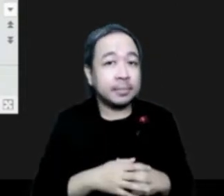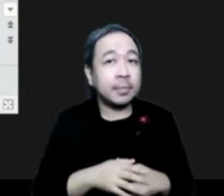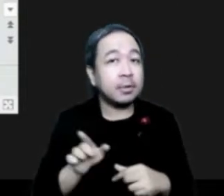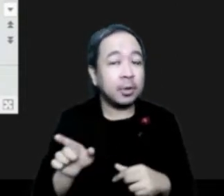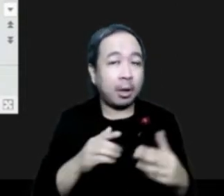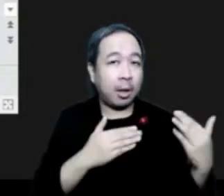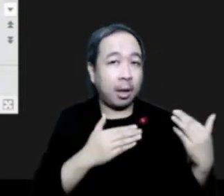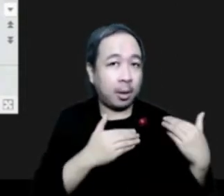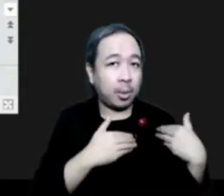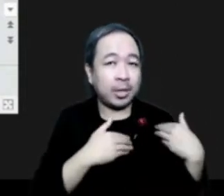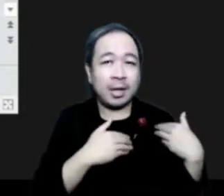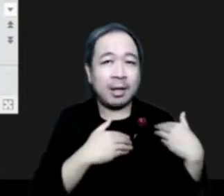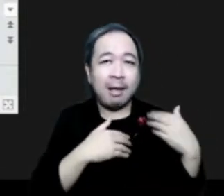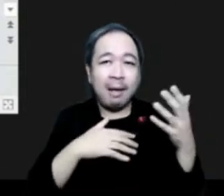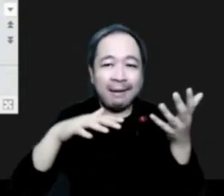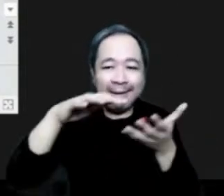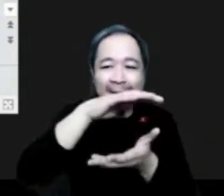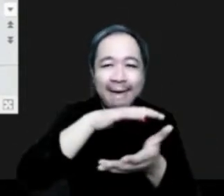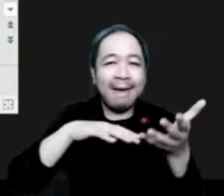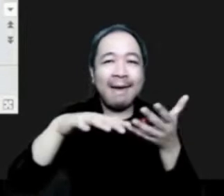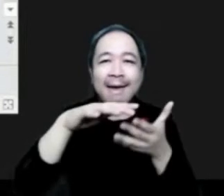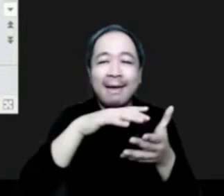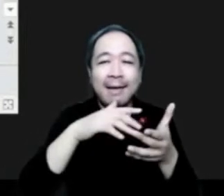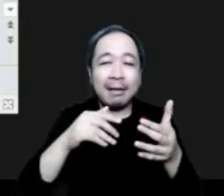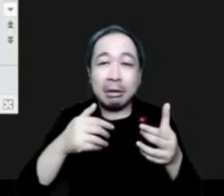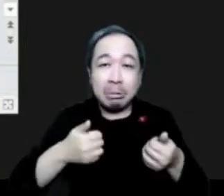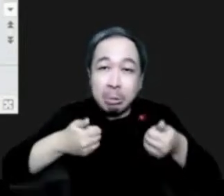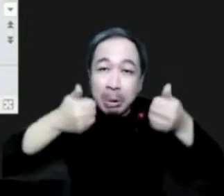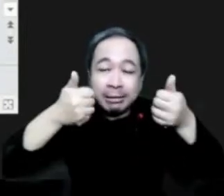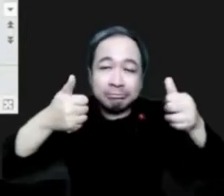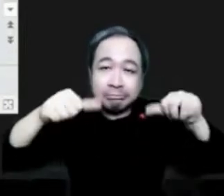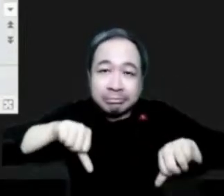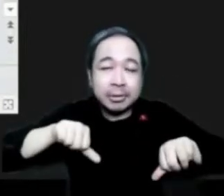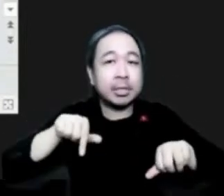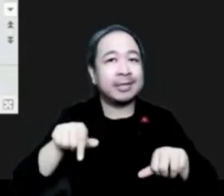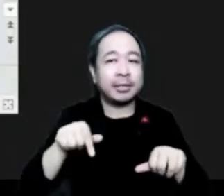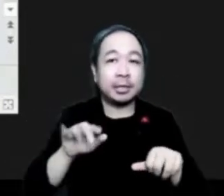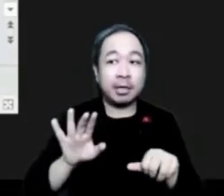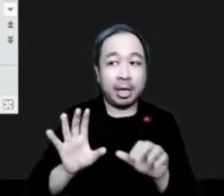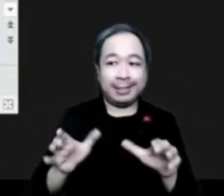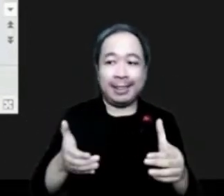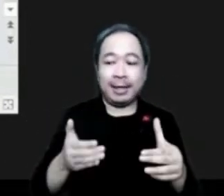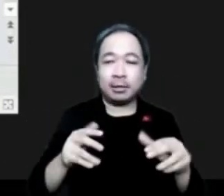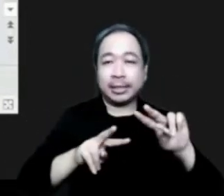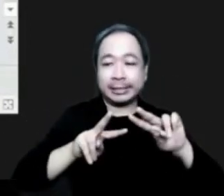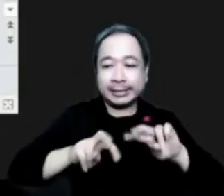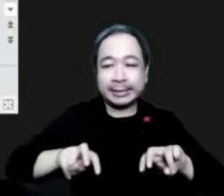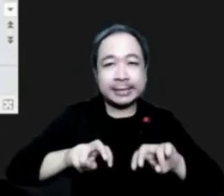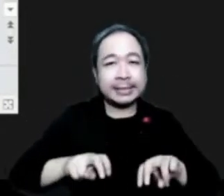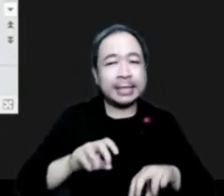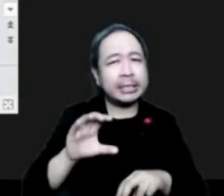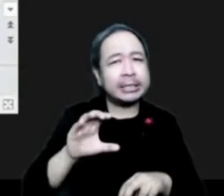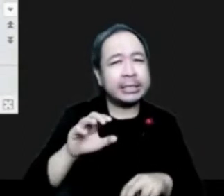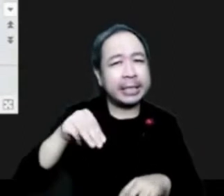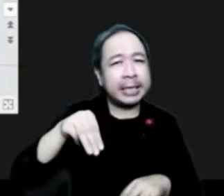air quality policy issue response and operational analysis and prognosis teams and CMC. Radenko has